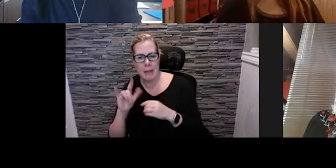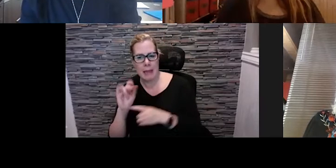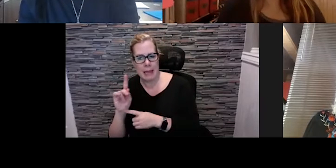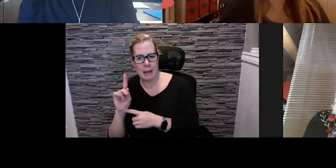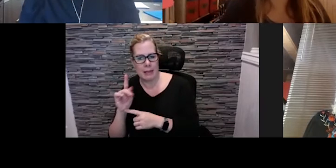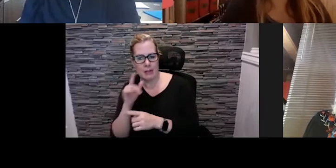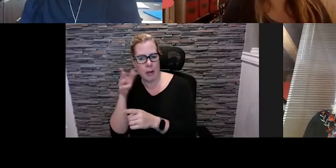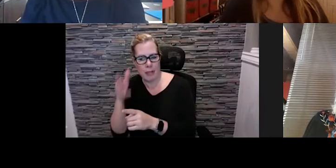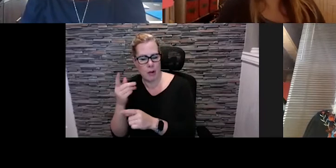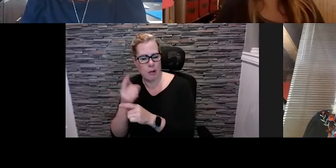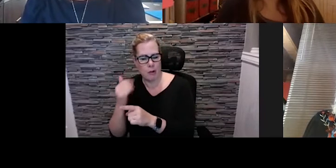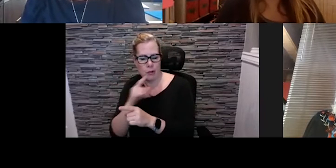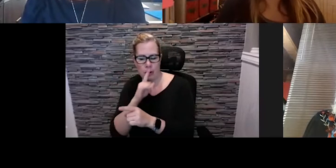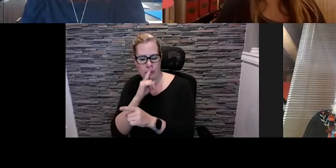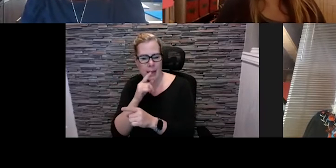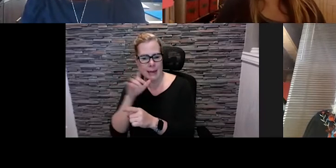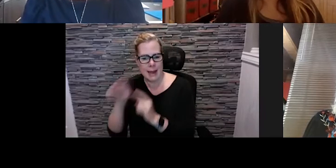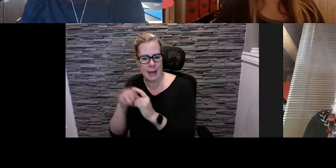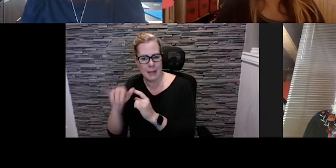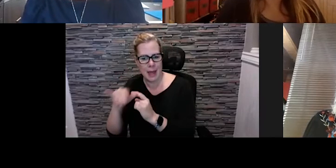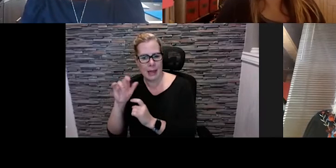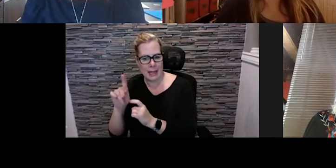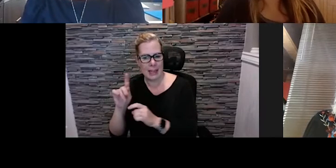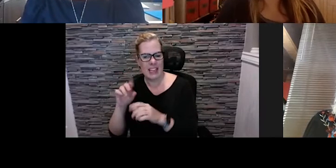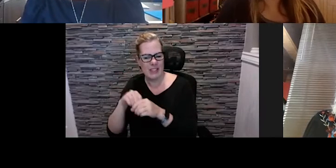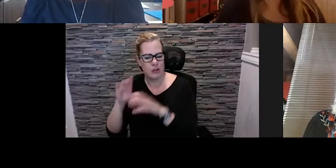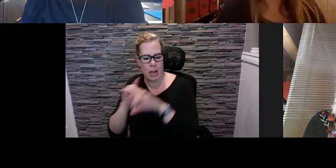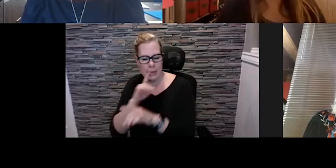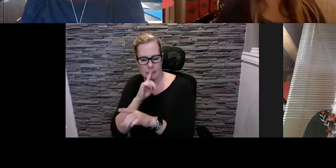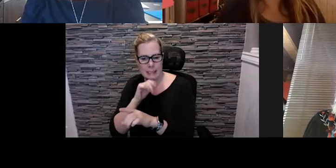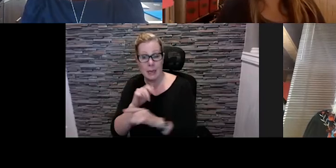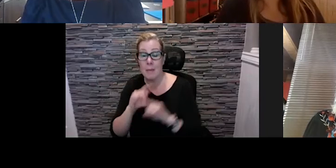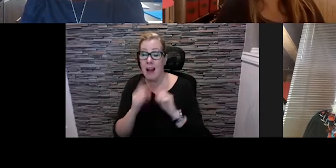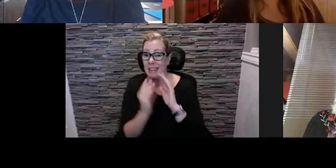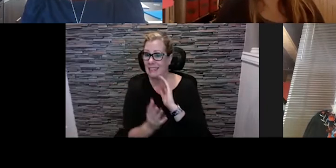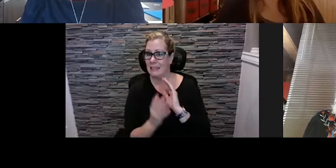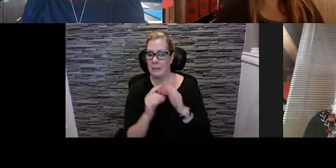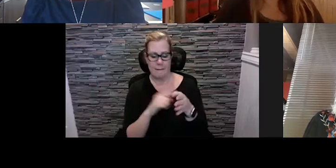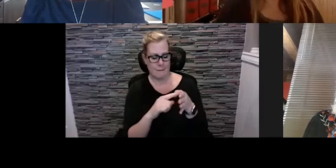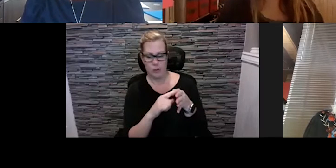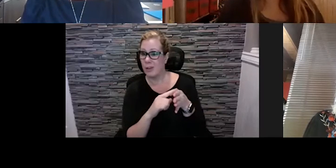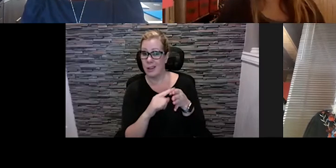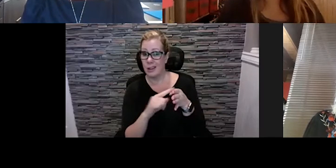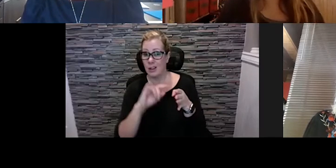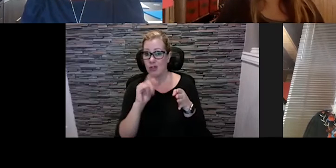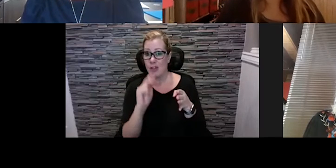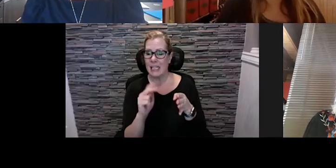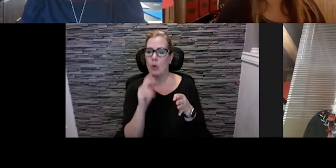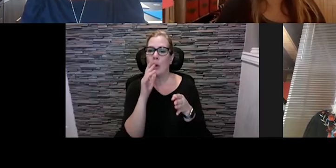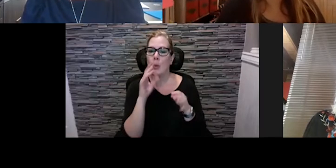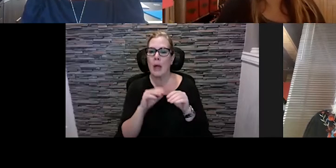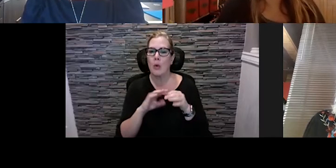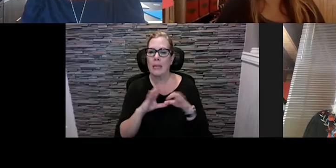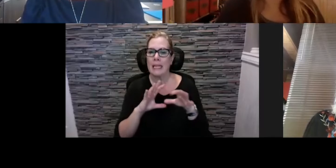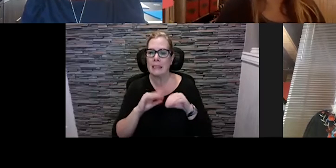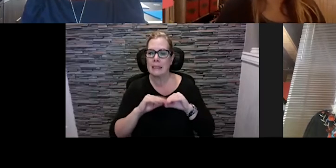won't see the programs for 2021, but know that we have a project grant program that has two deadlines